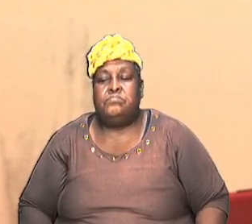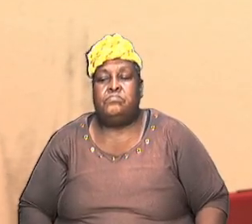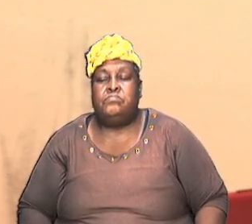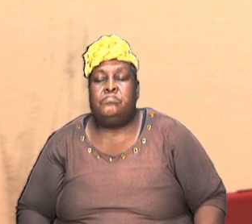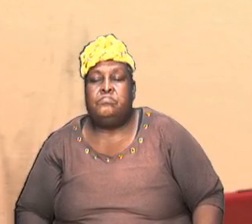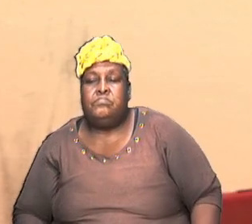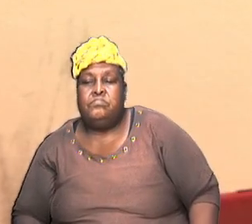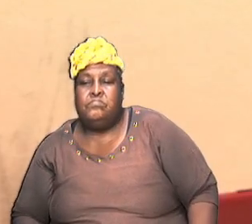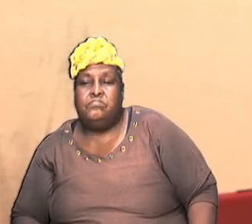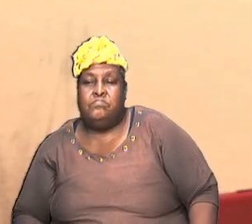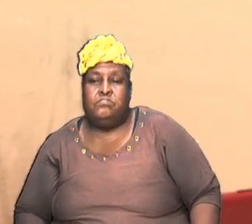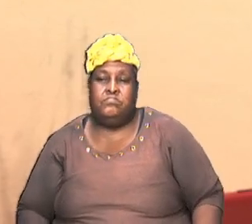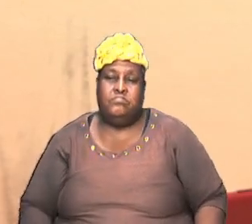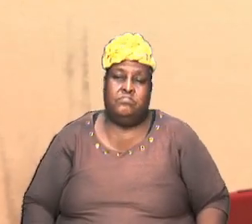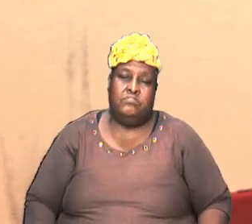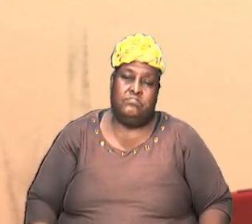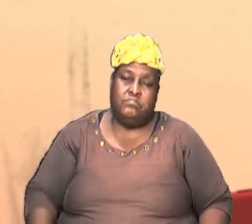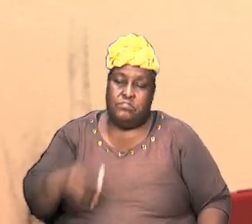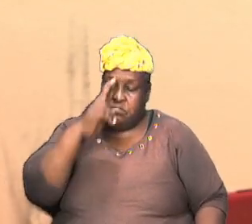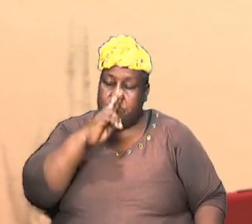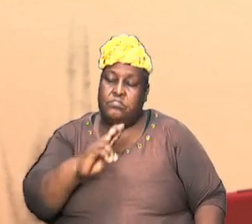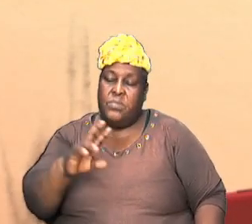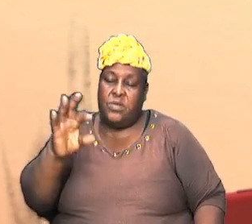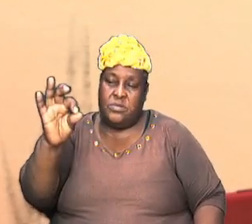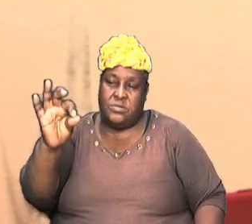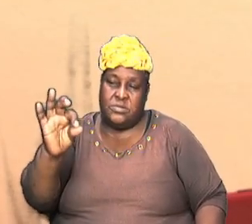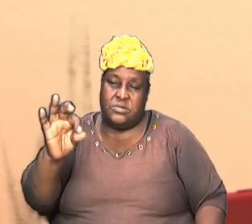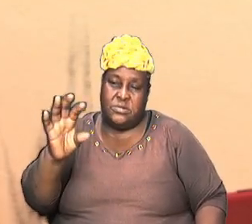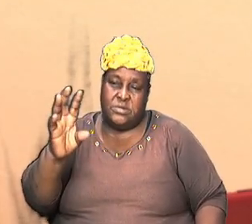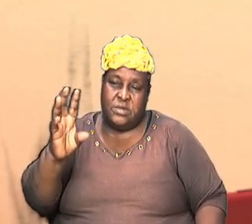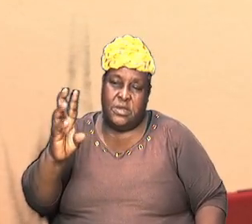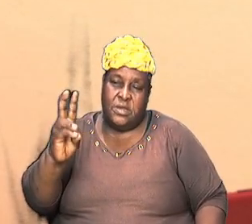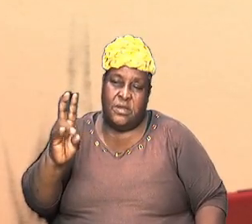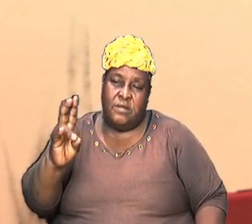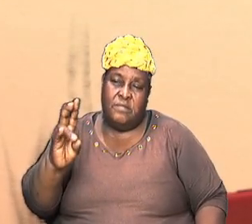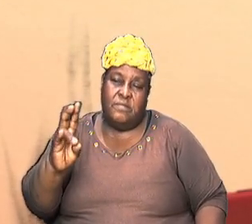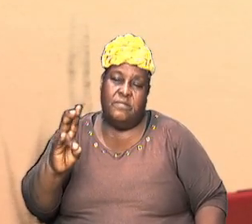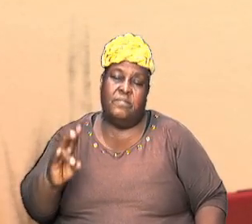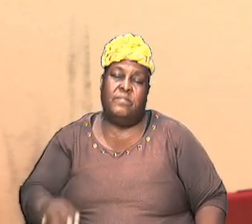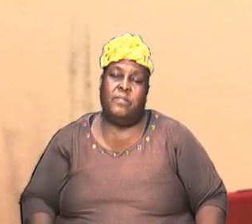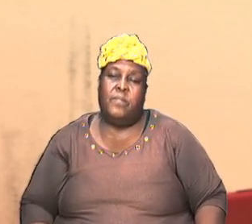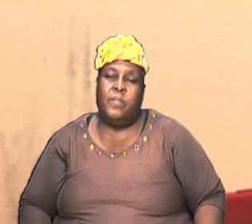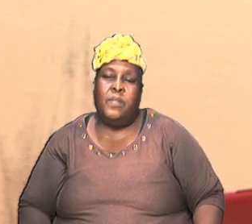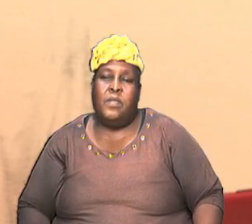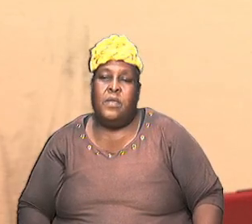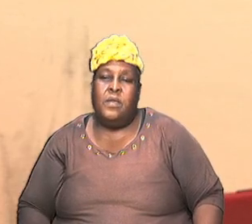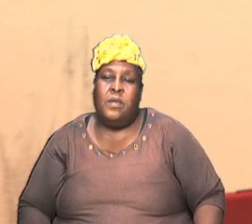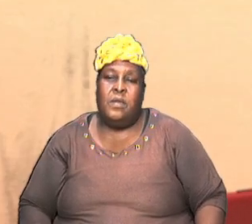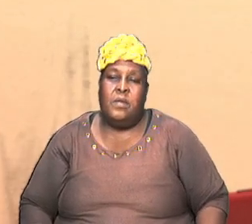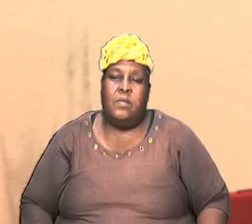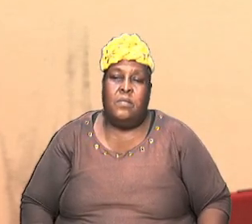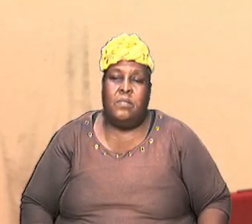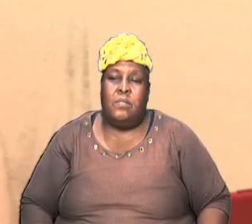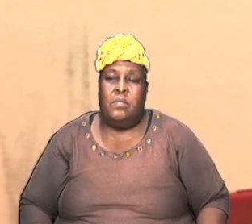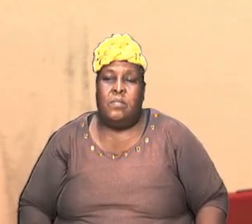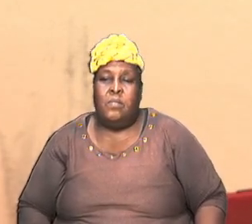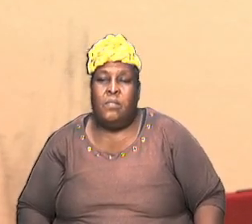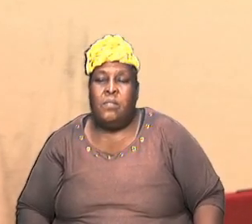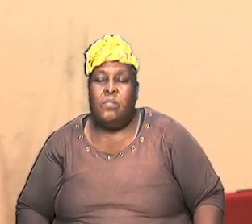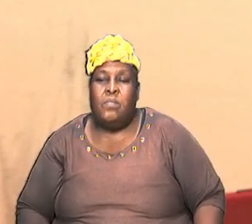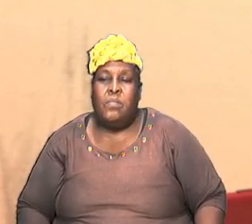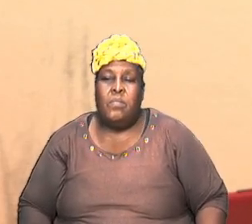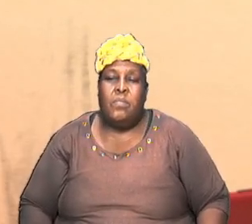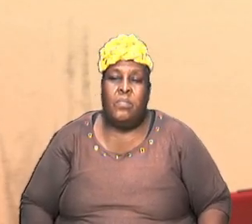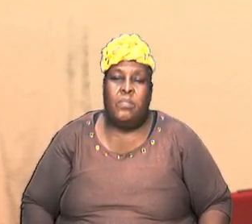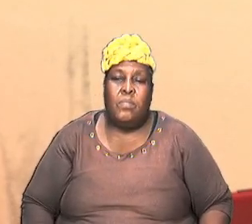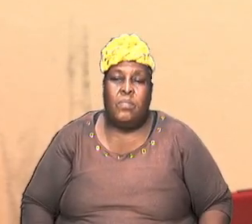perspective let us turn back to hebrew chapter 7 so we're going to read some scripture about this melchizedek and then we're going to come to a quick conclusion and then